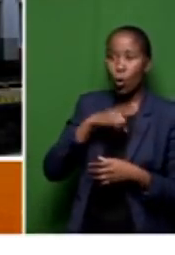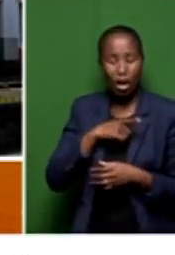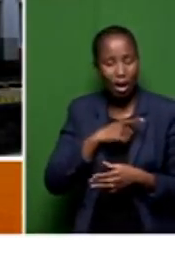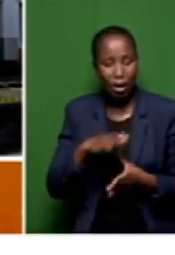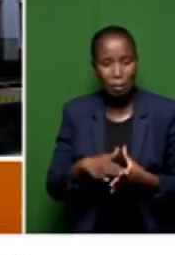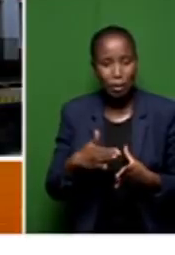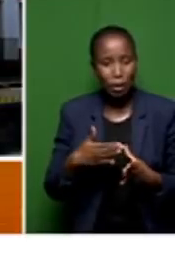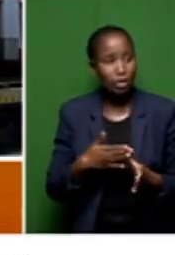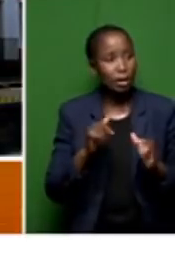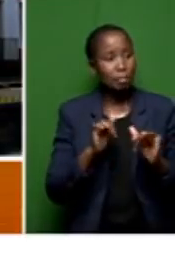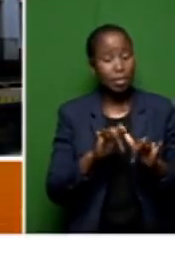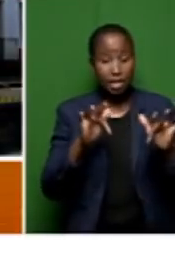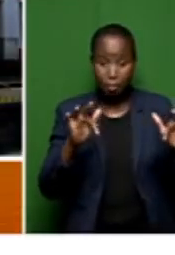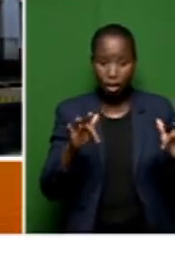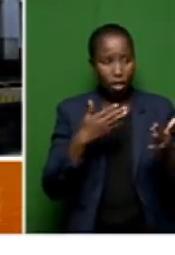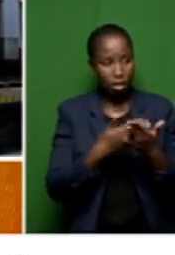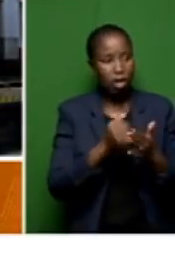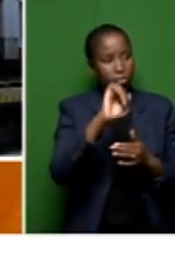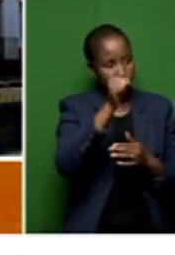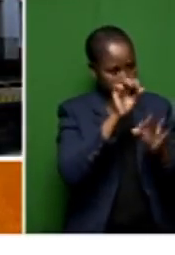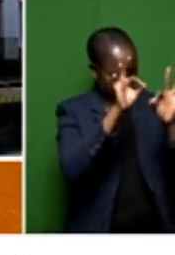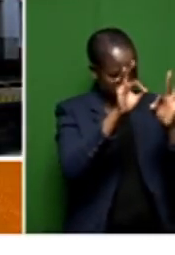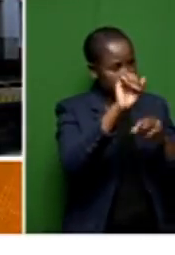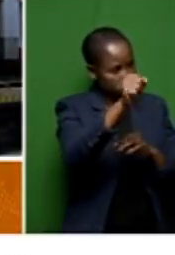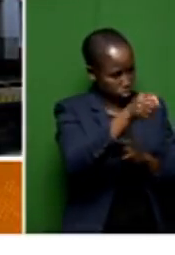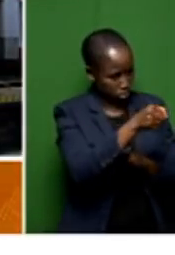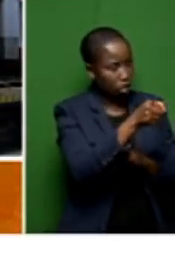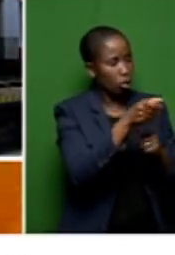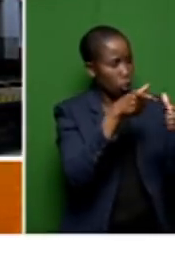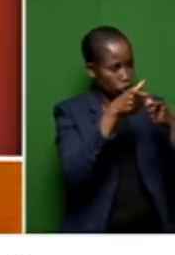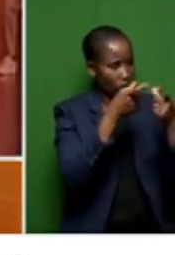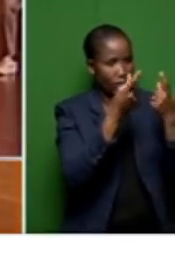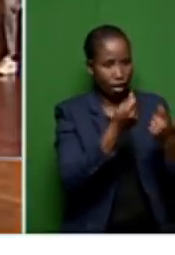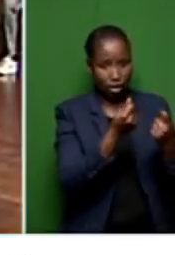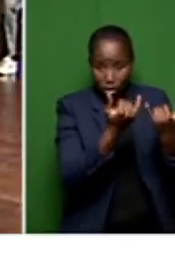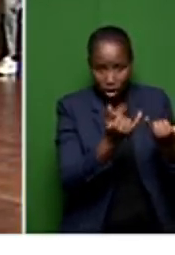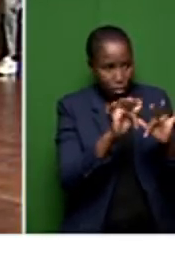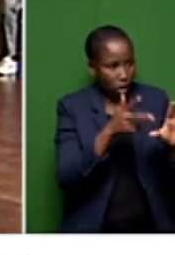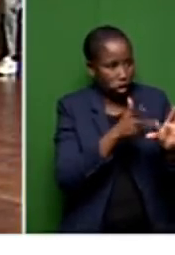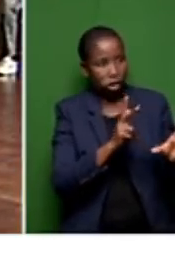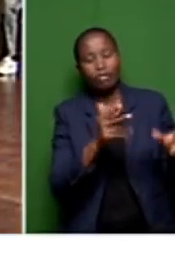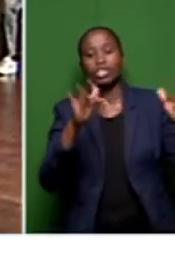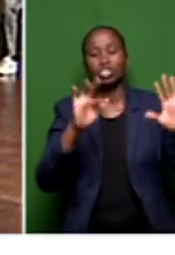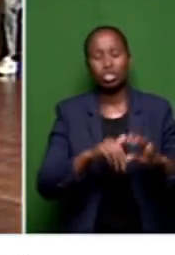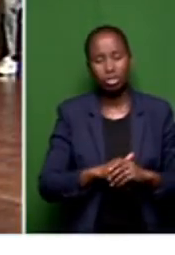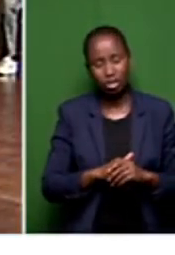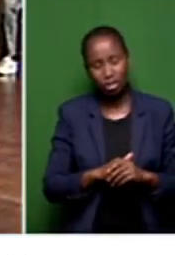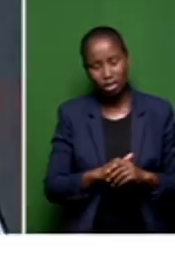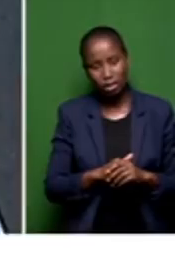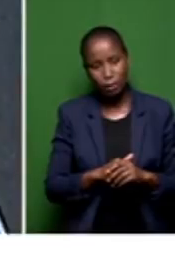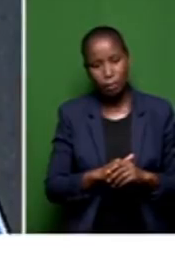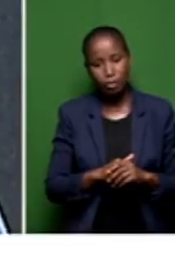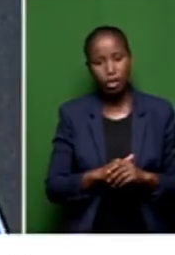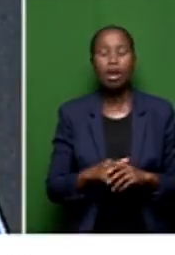capable people that could have handled our finances. They've left the metro. And those are the skills that they also import from accounting